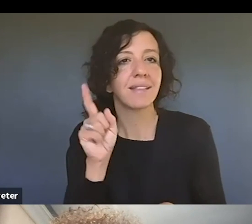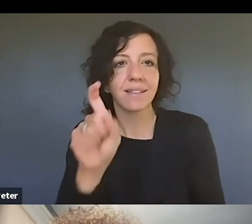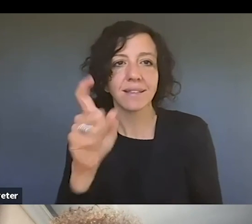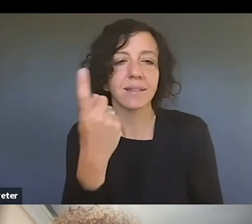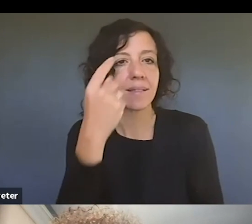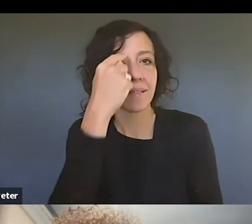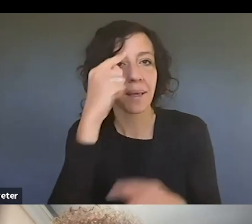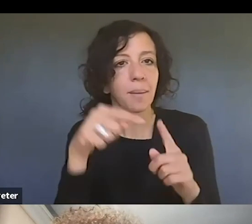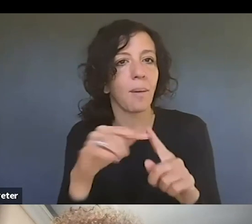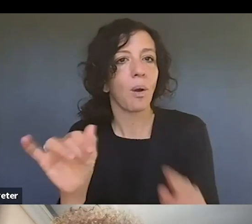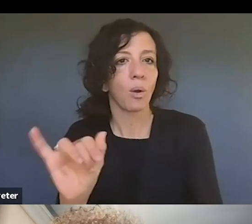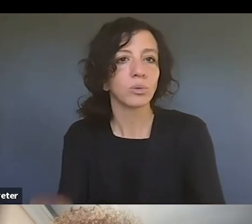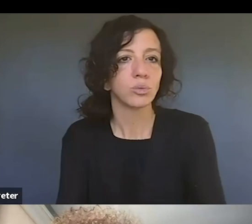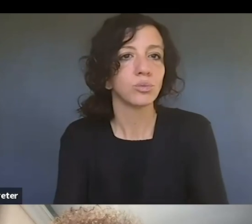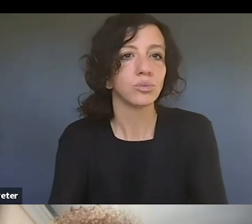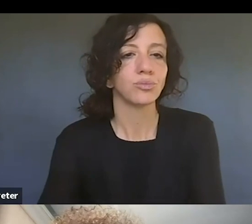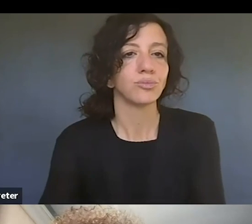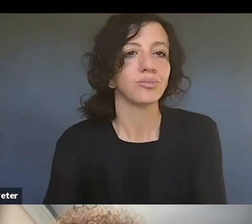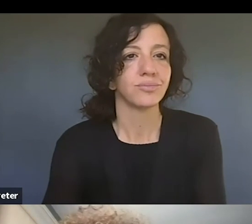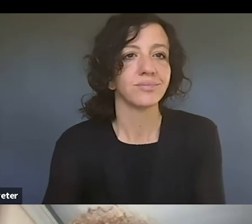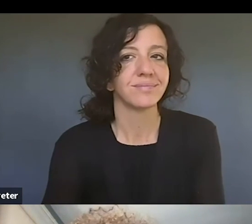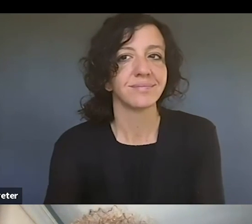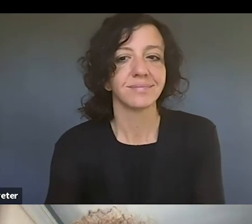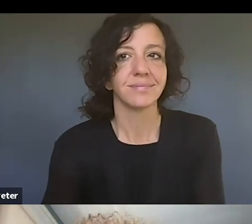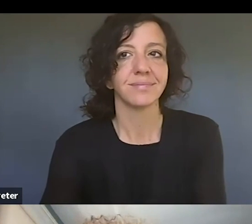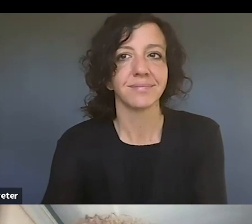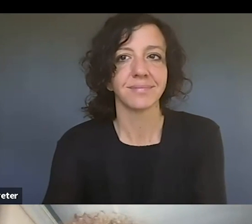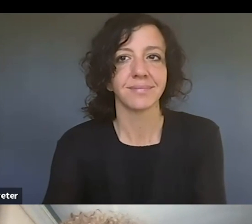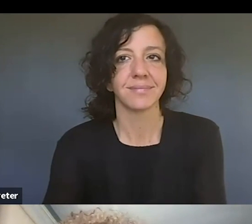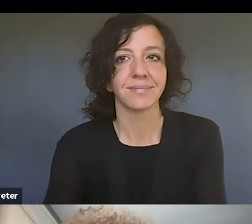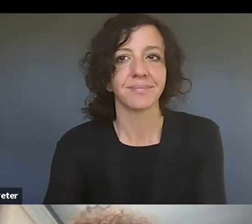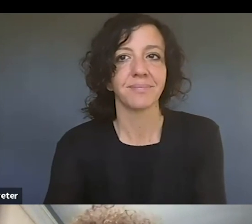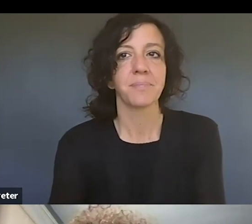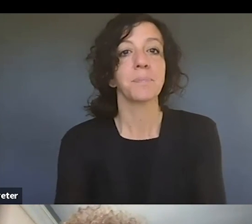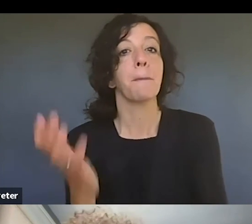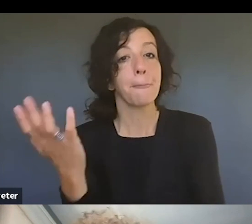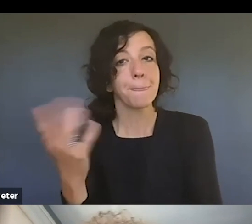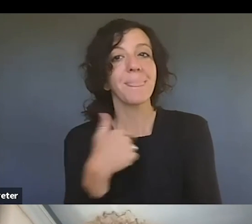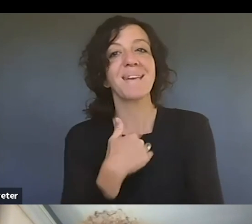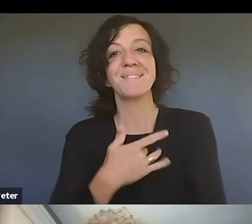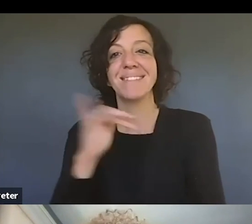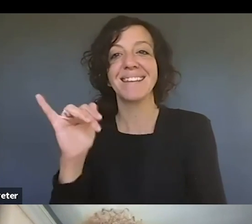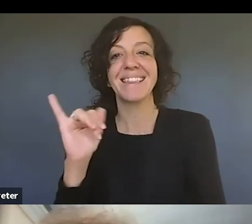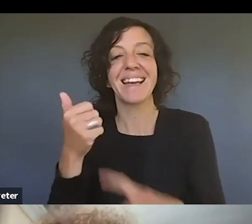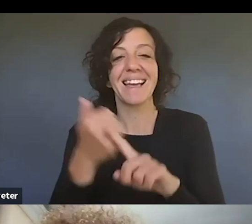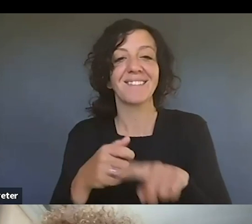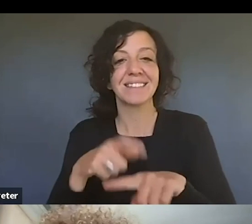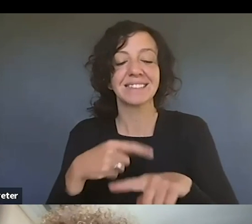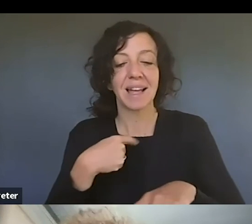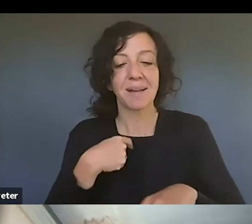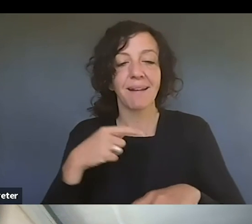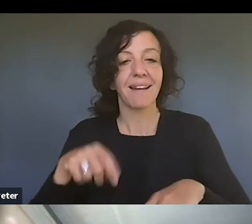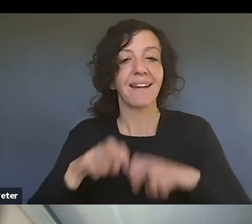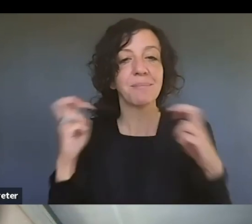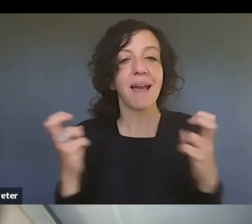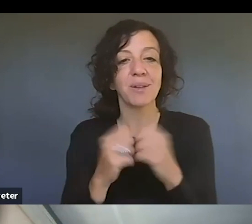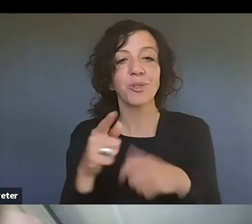attuned to so that is fantastic and i feel like every time i i feel like i could just sit here and